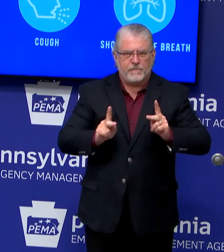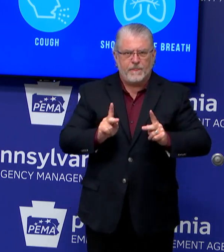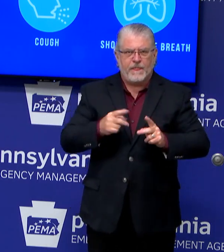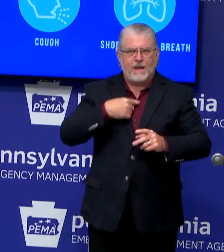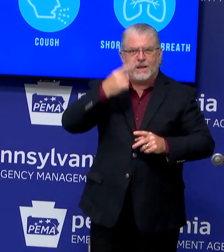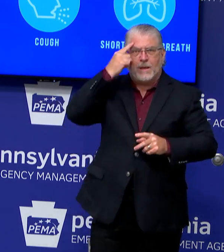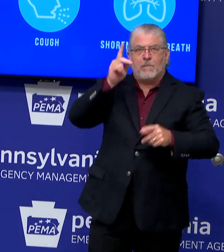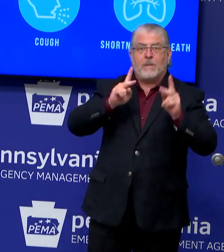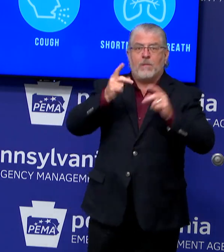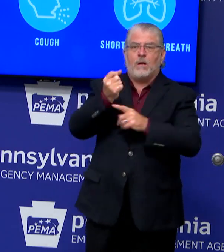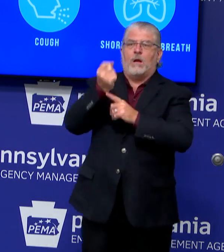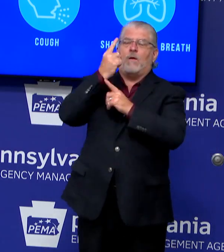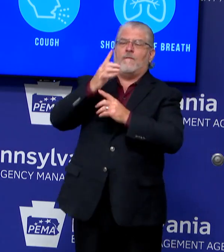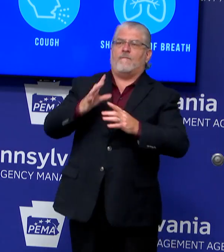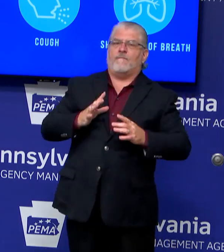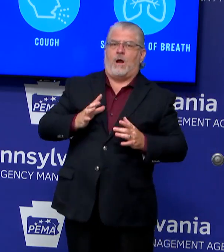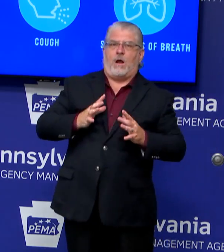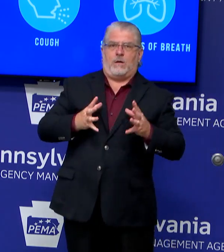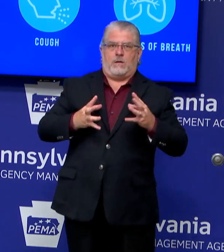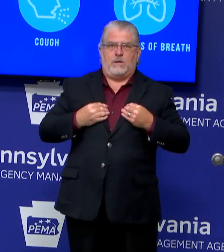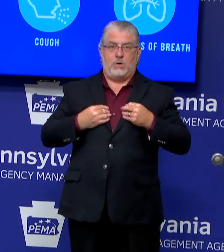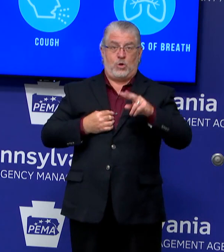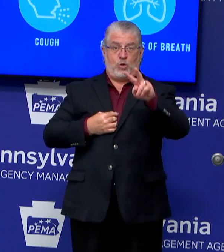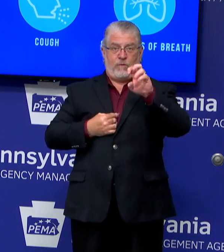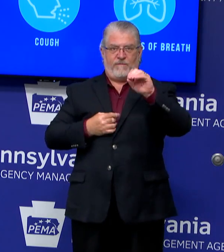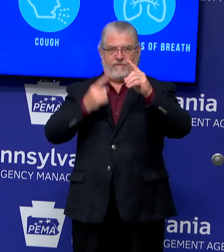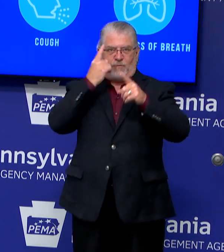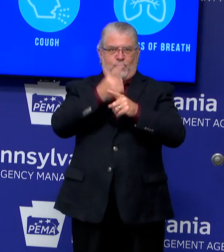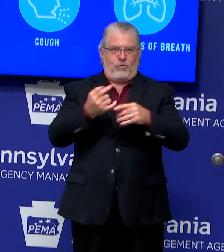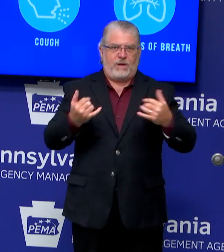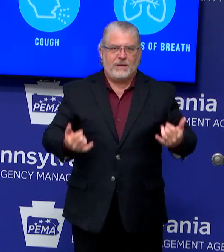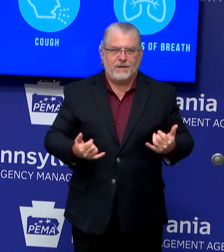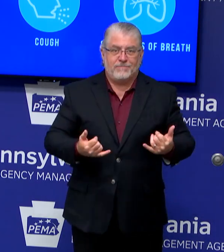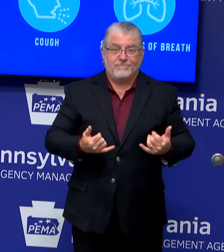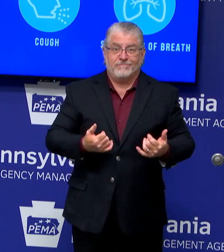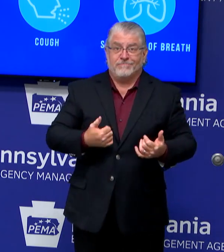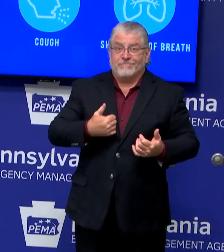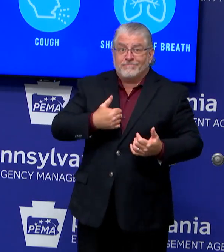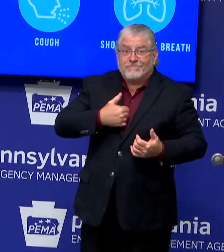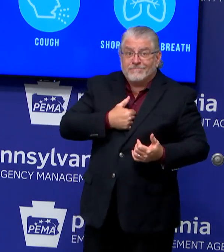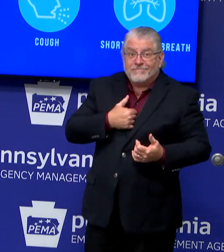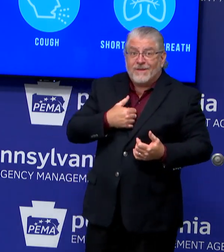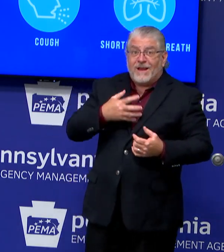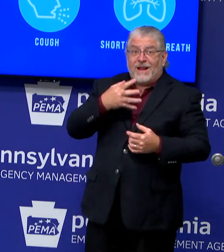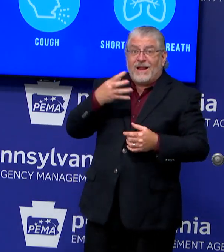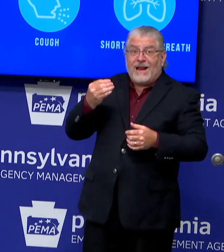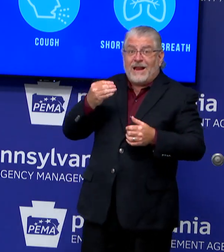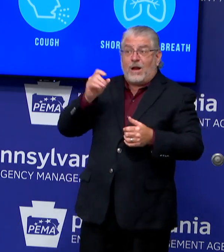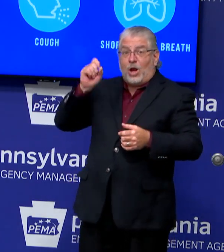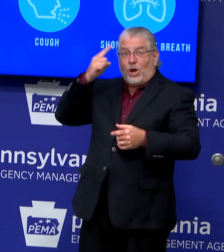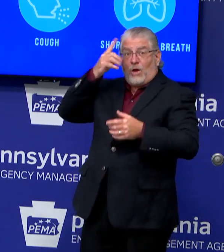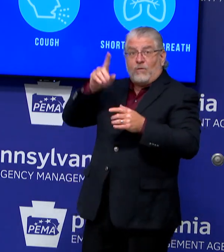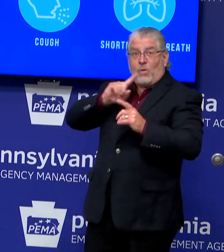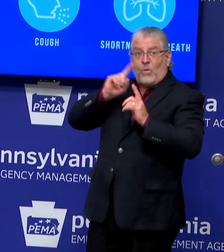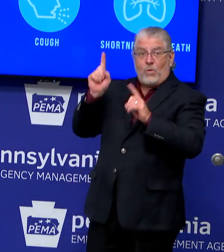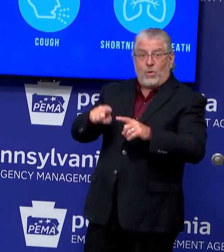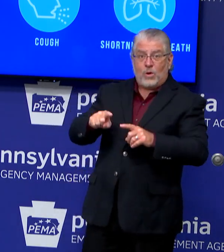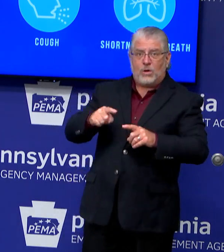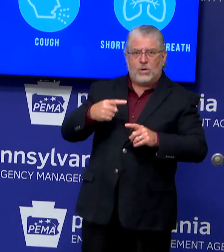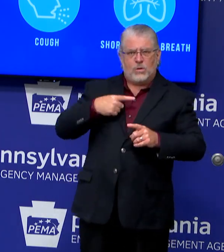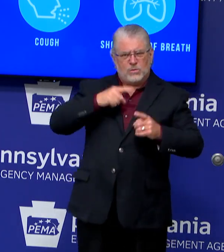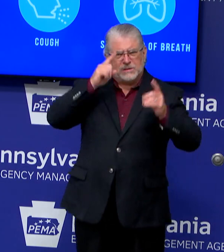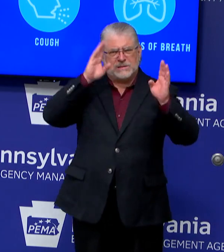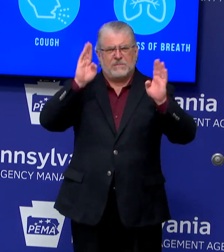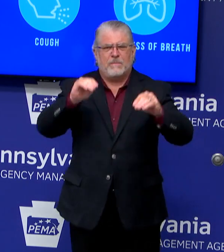guidance and that order put out by myself and a separate order put out by the governor and will comply. I guess if they don't